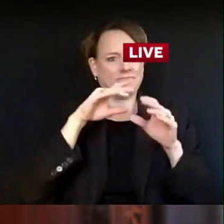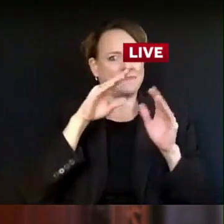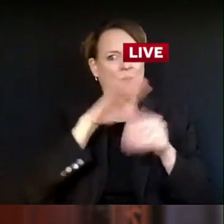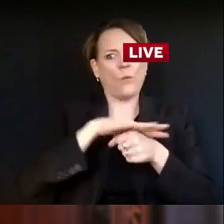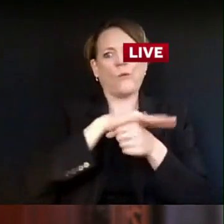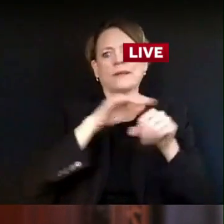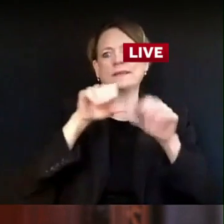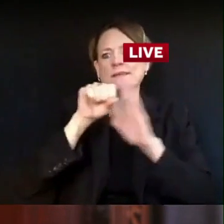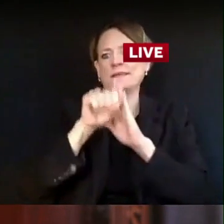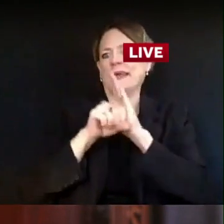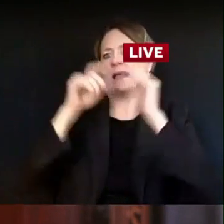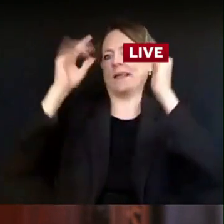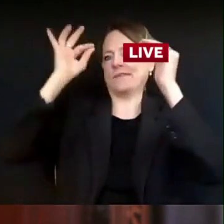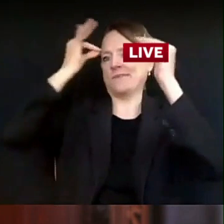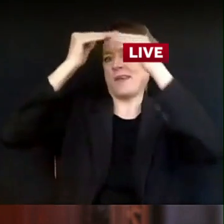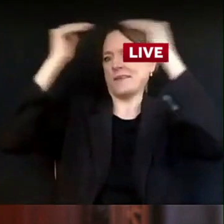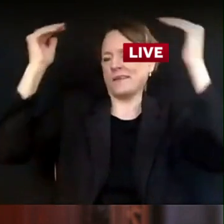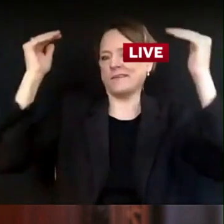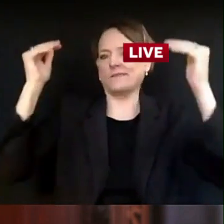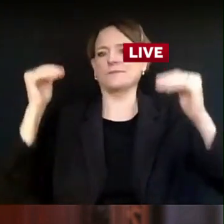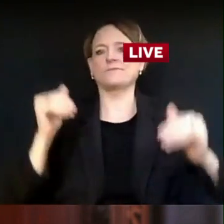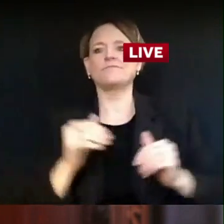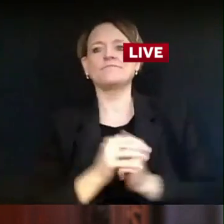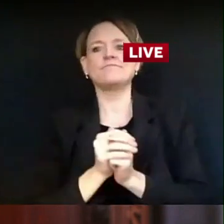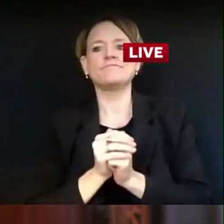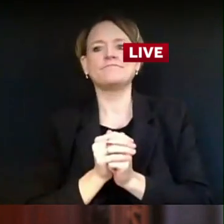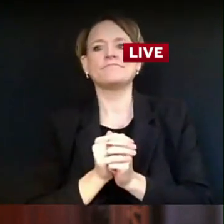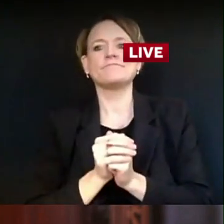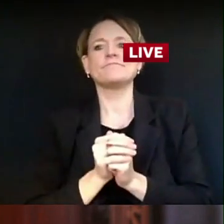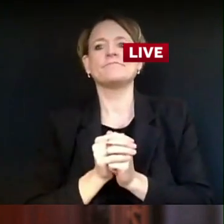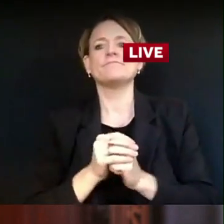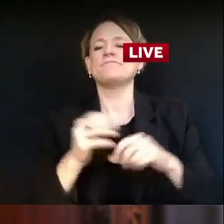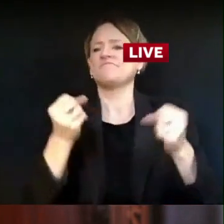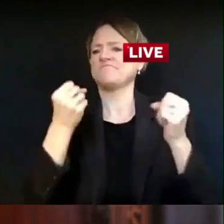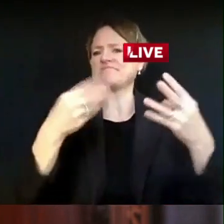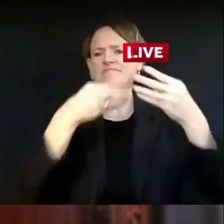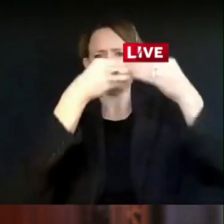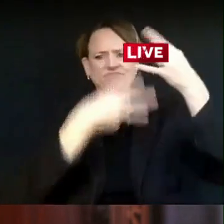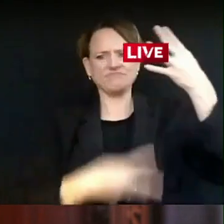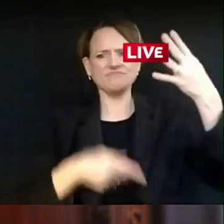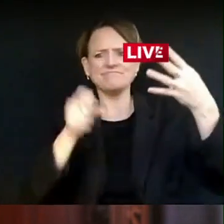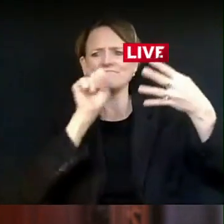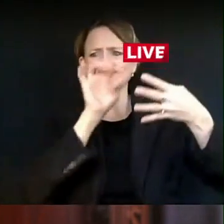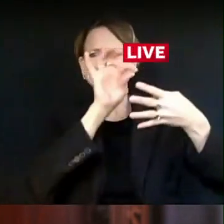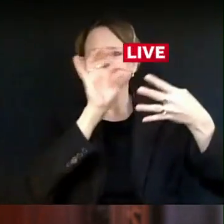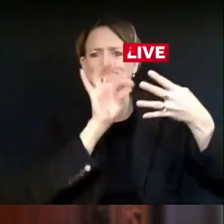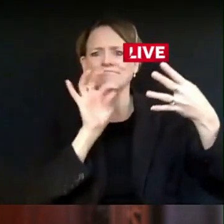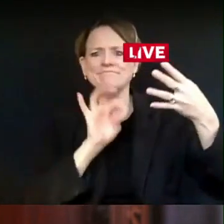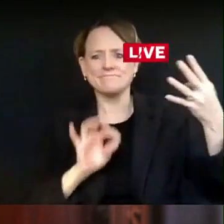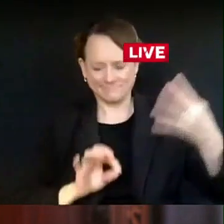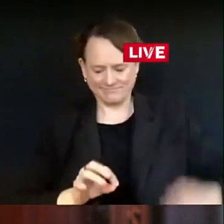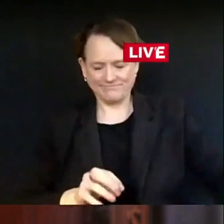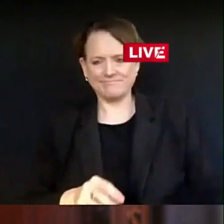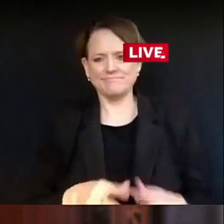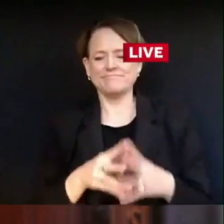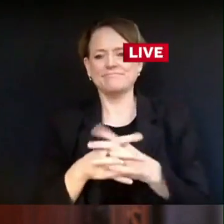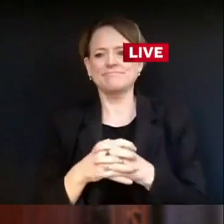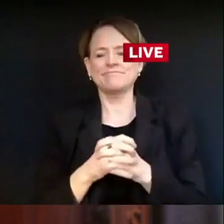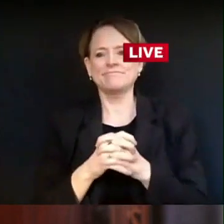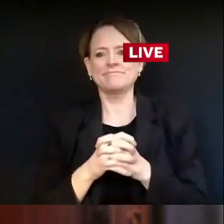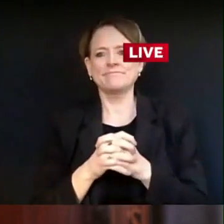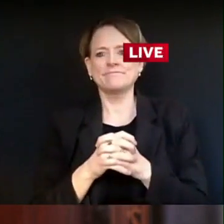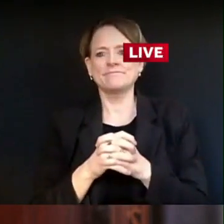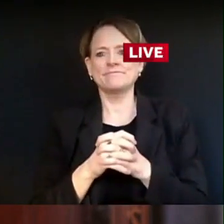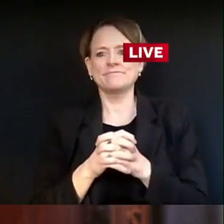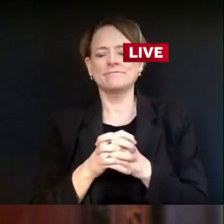everyone to make sure their vote counts and their voice is heard. And because of this pandemic, we also want to make